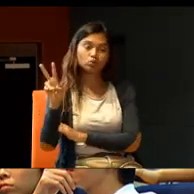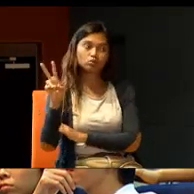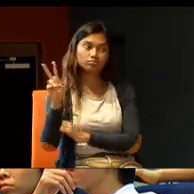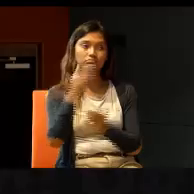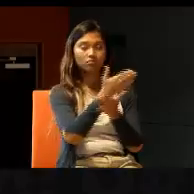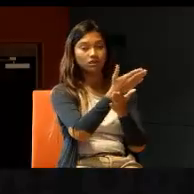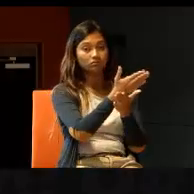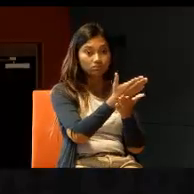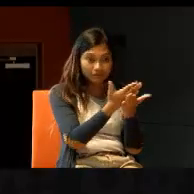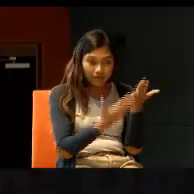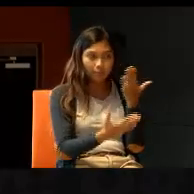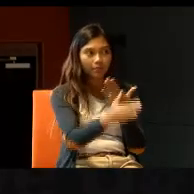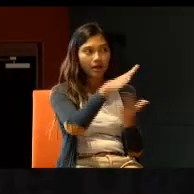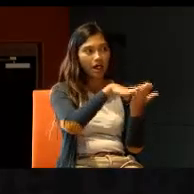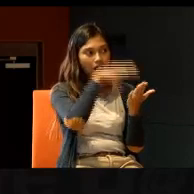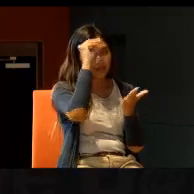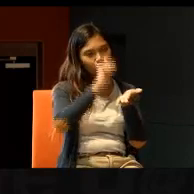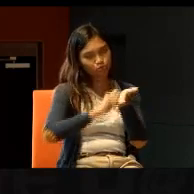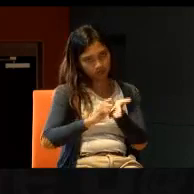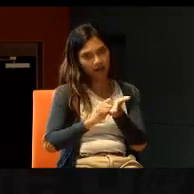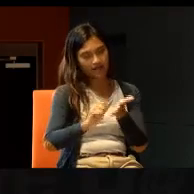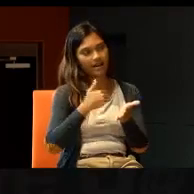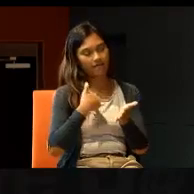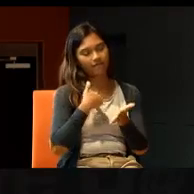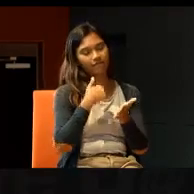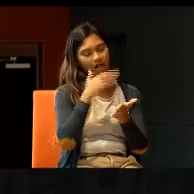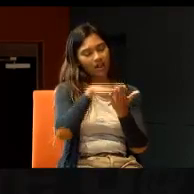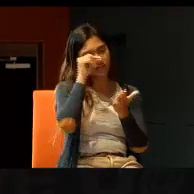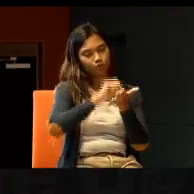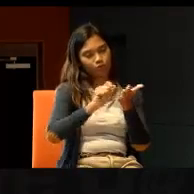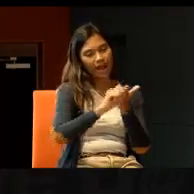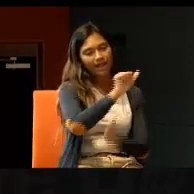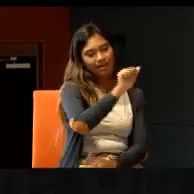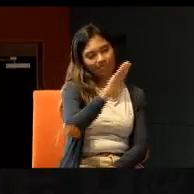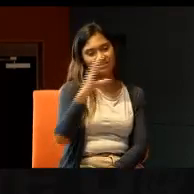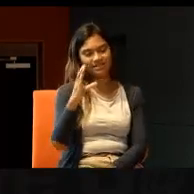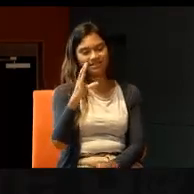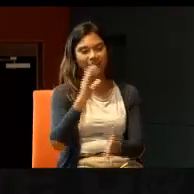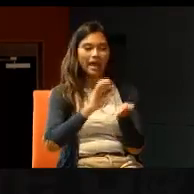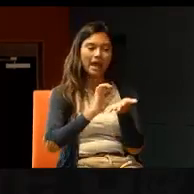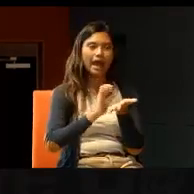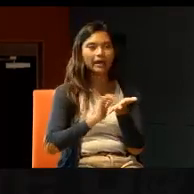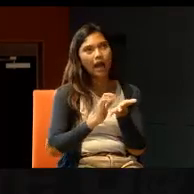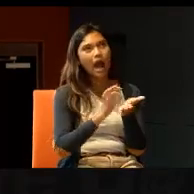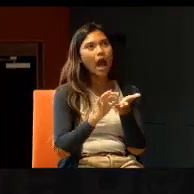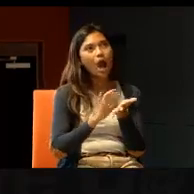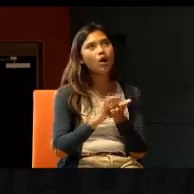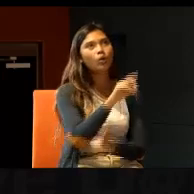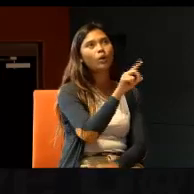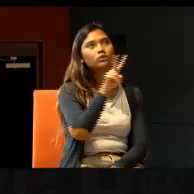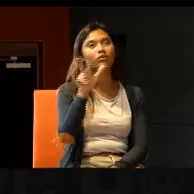Some of them, learn to write, their ABCs, and count, their 1, 2, 3s, for the first time.